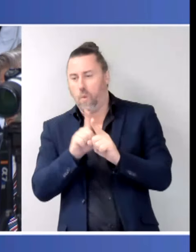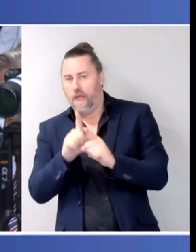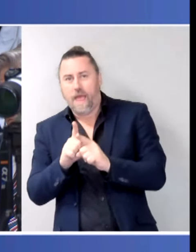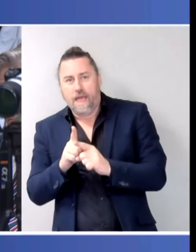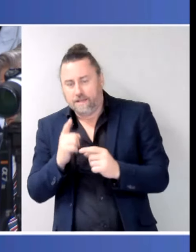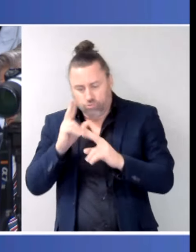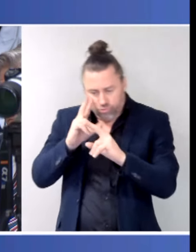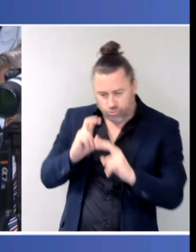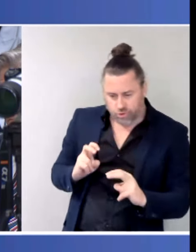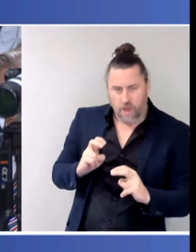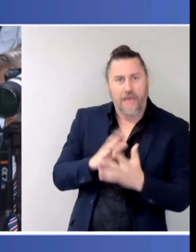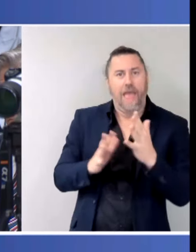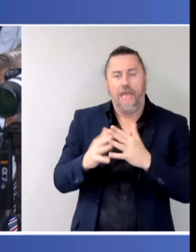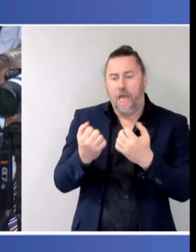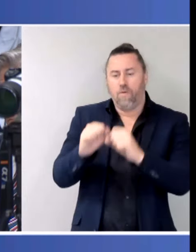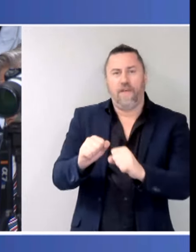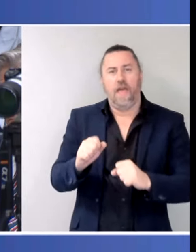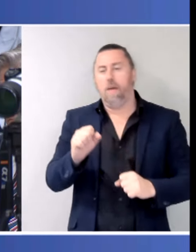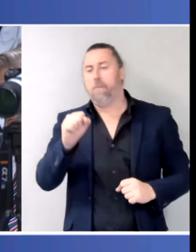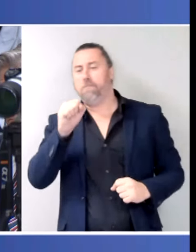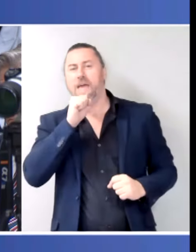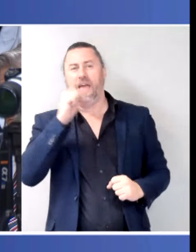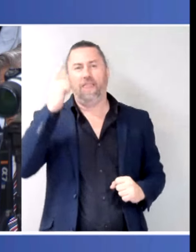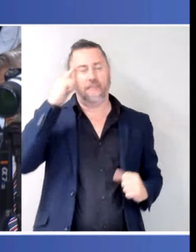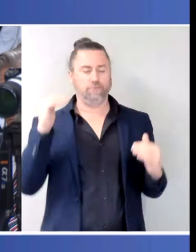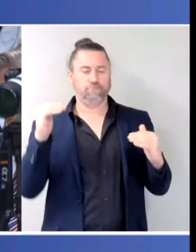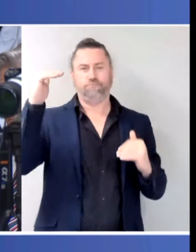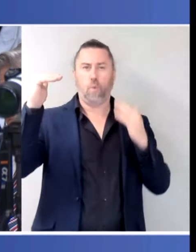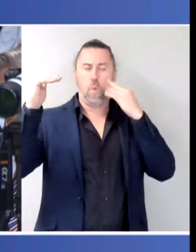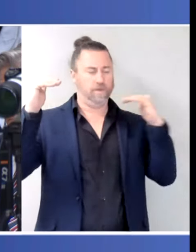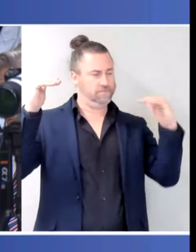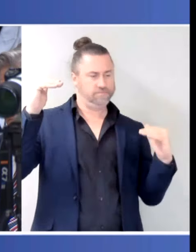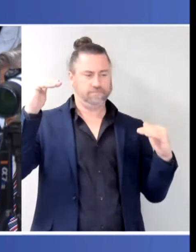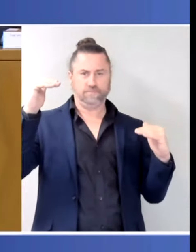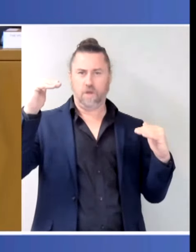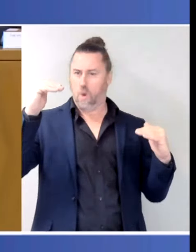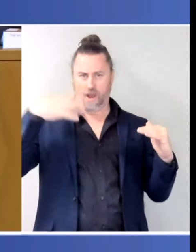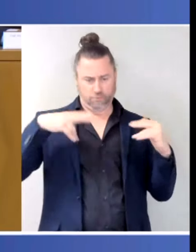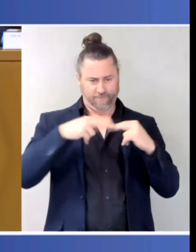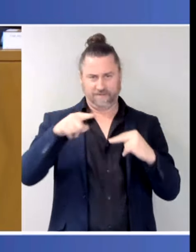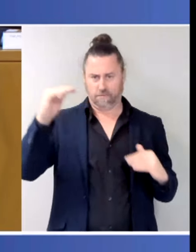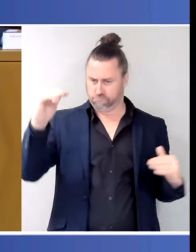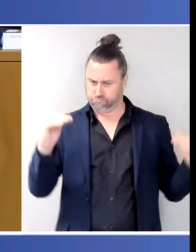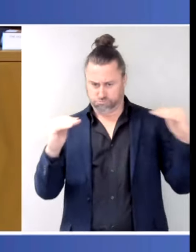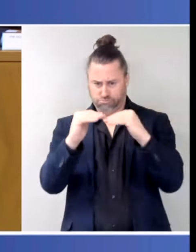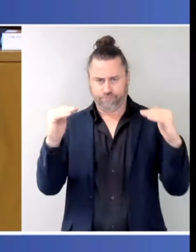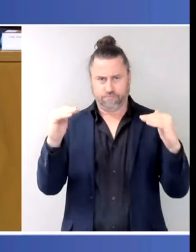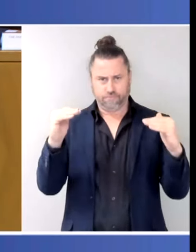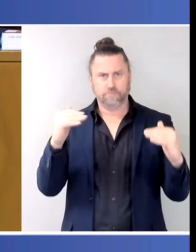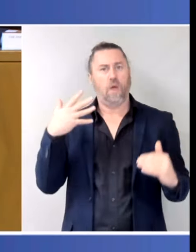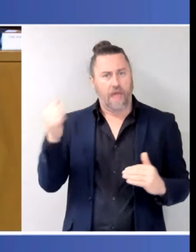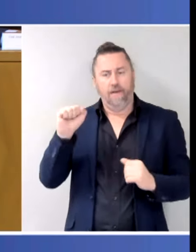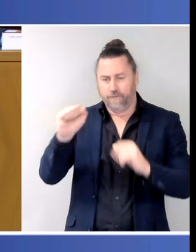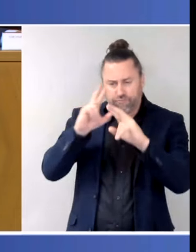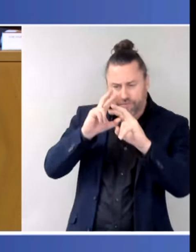How much of a concern is that? And is that something you discussed again today? It is. And we